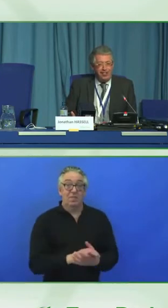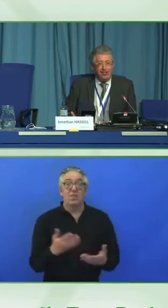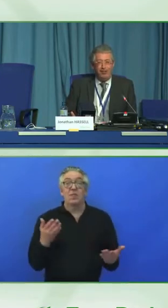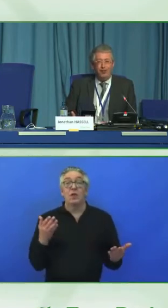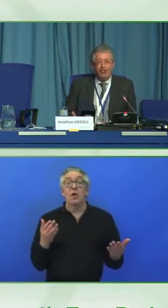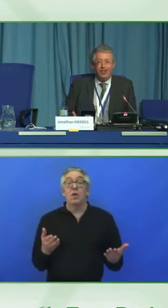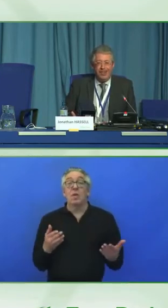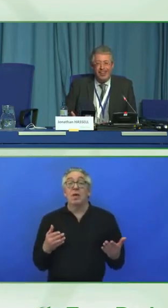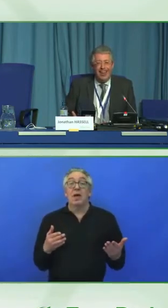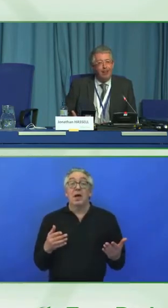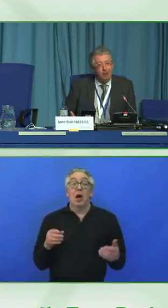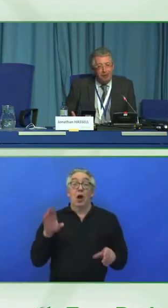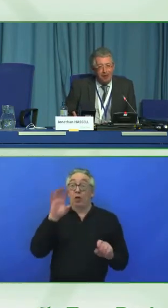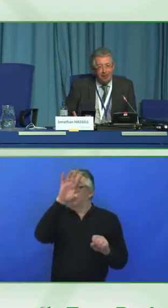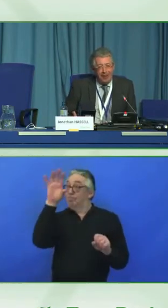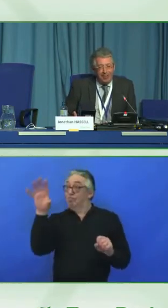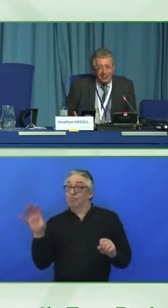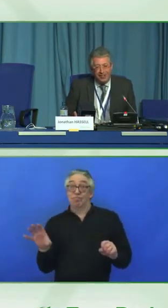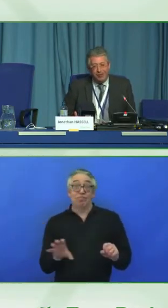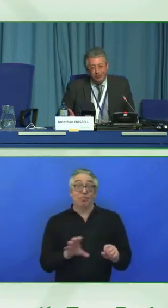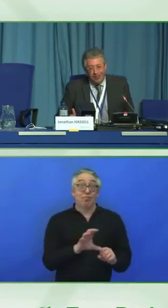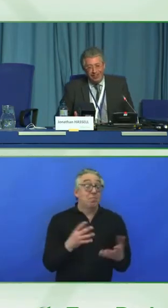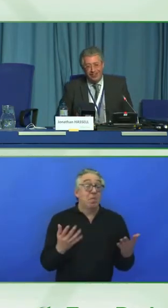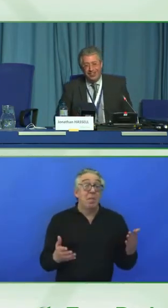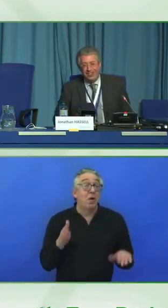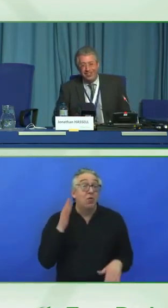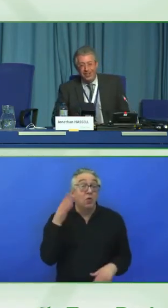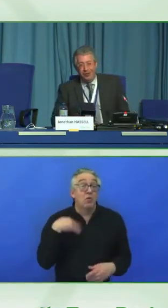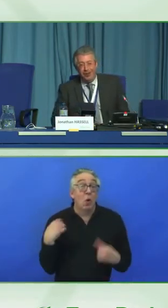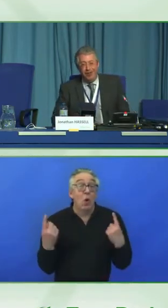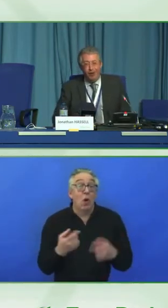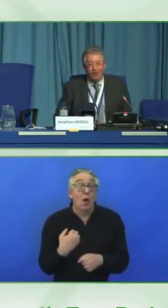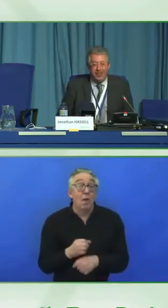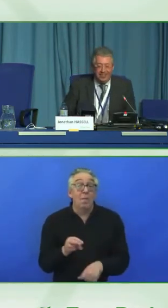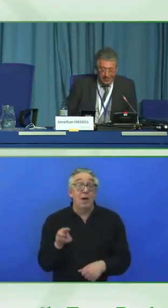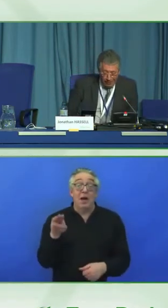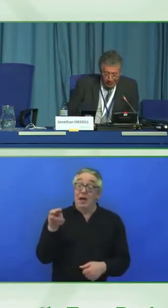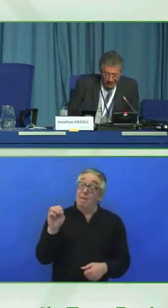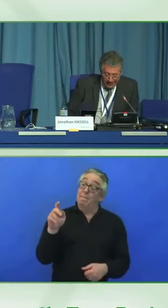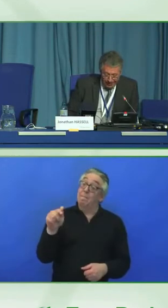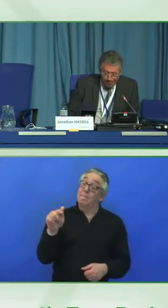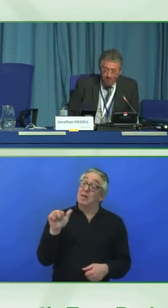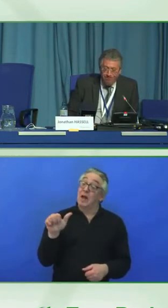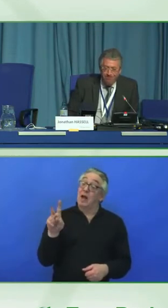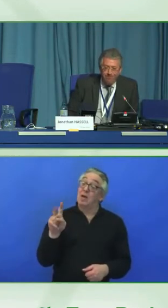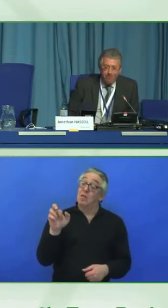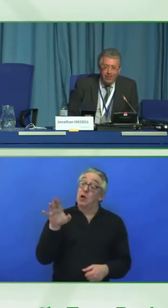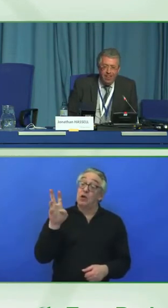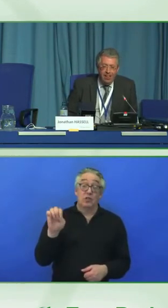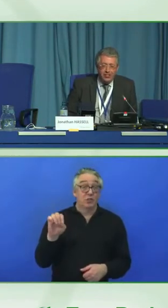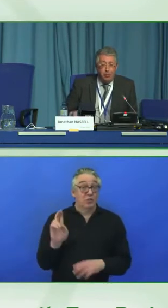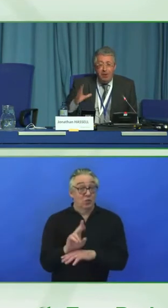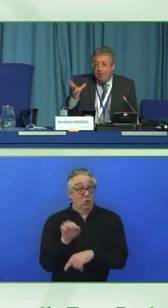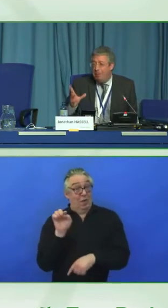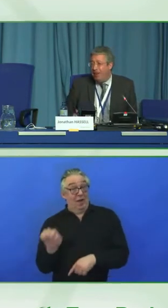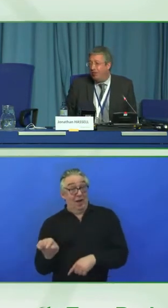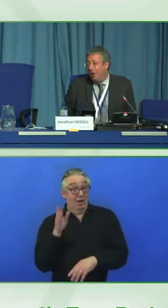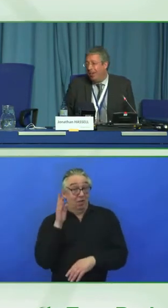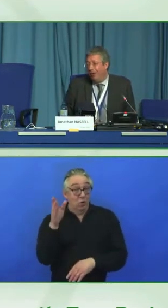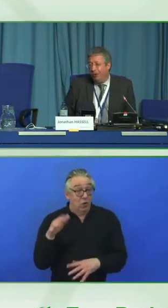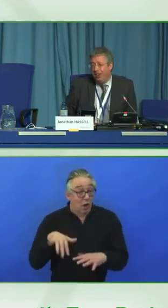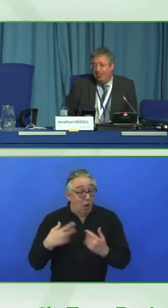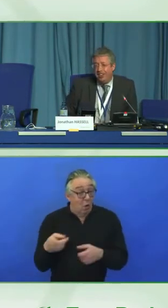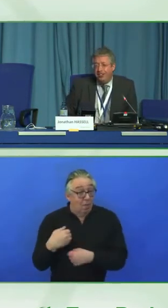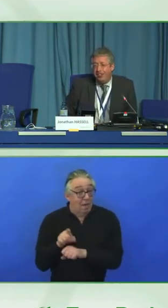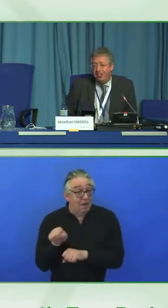metaverse in the future. How do we make that accessible? That's continually evolved. Next slide, please. So we've been